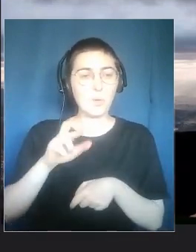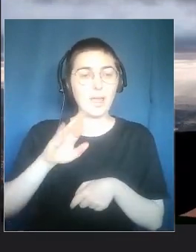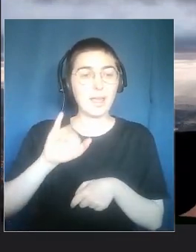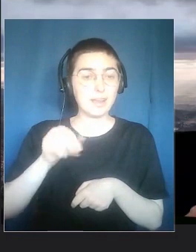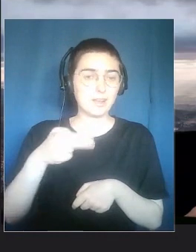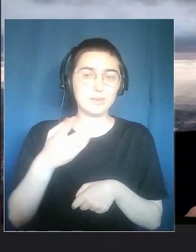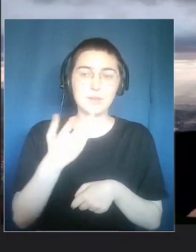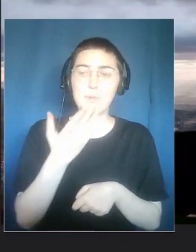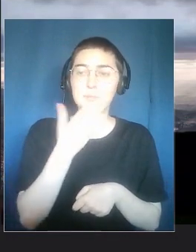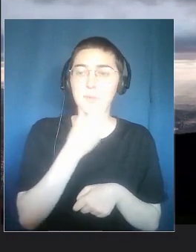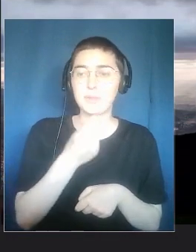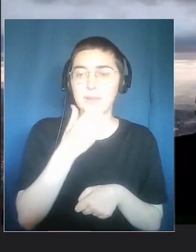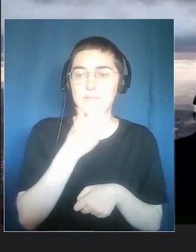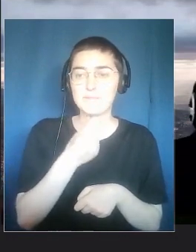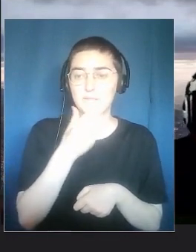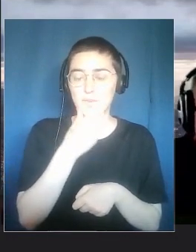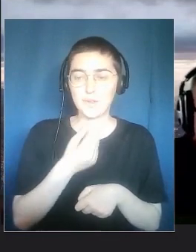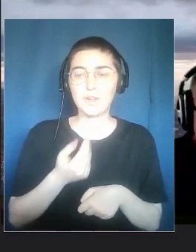to what you just said.